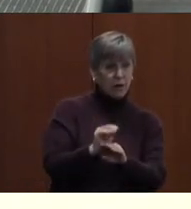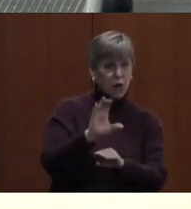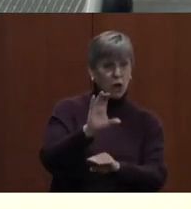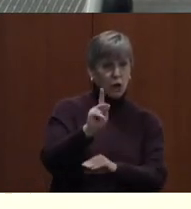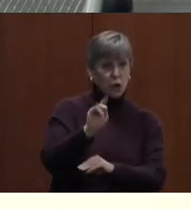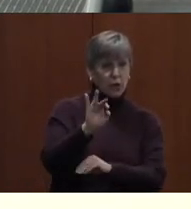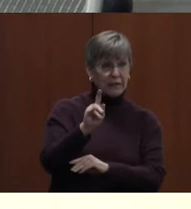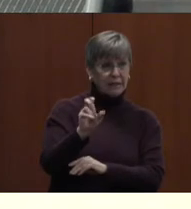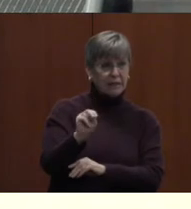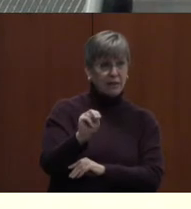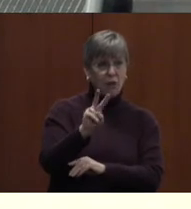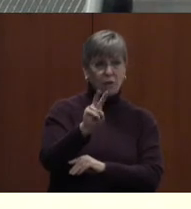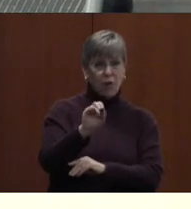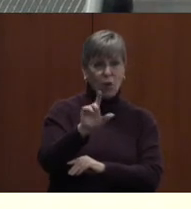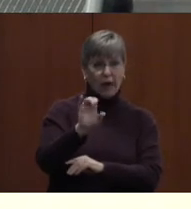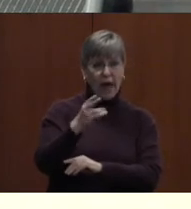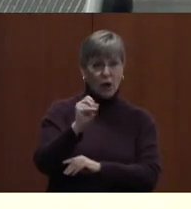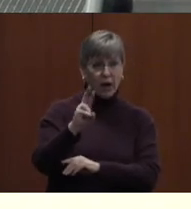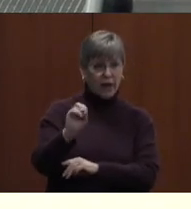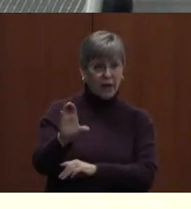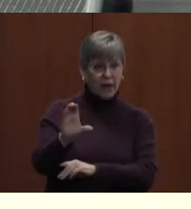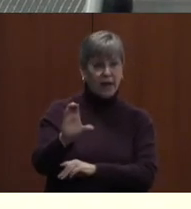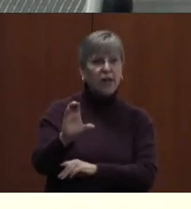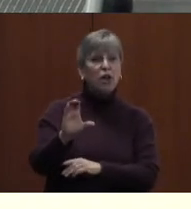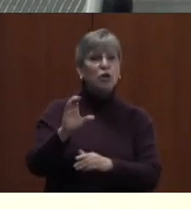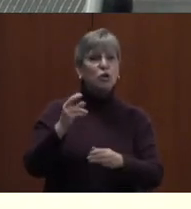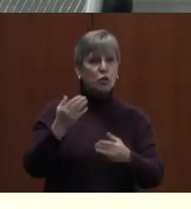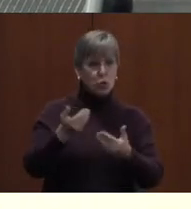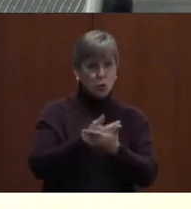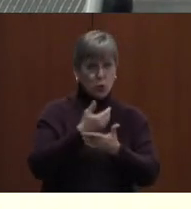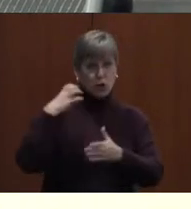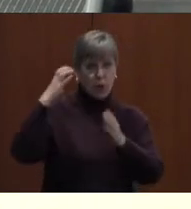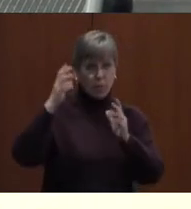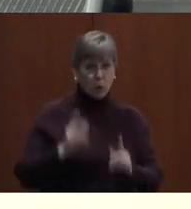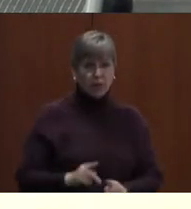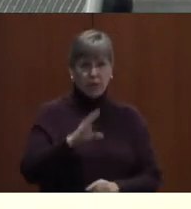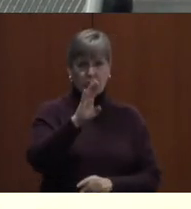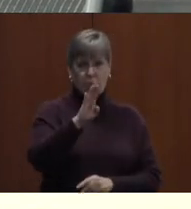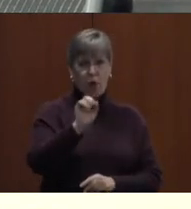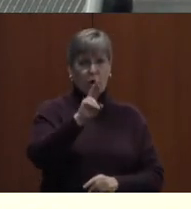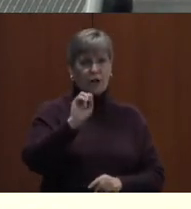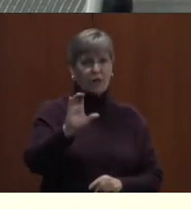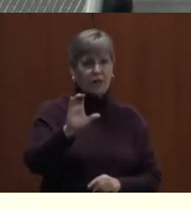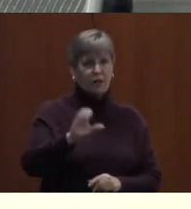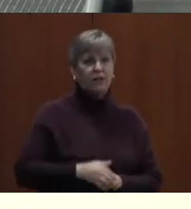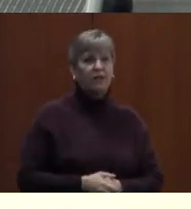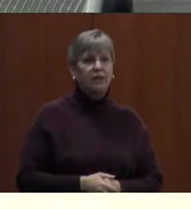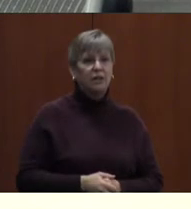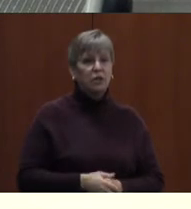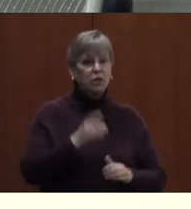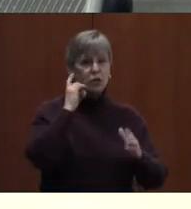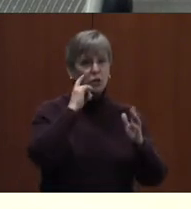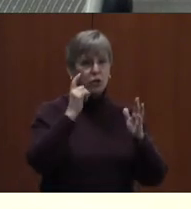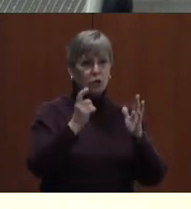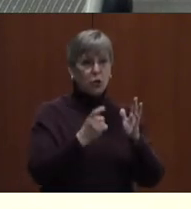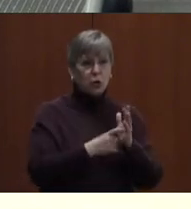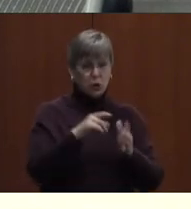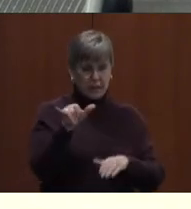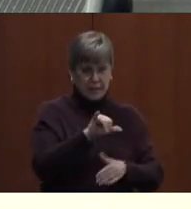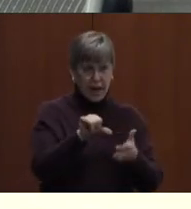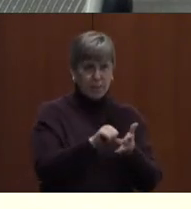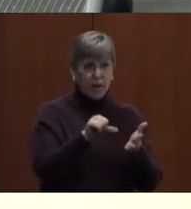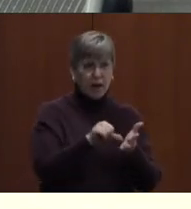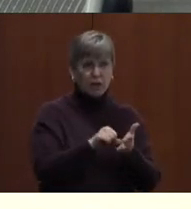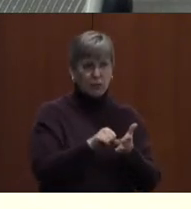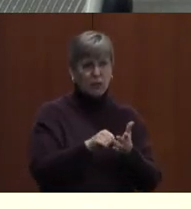Kristen Milkeric, and she is the new chair of the BARC. You'll notice it's not the same face. start with Mr.